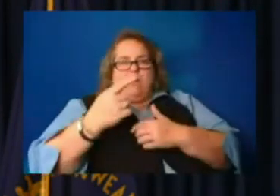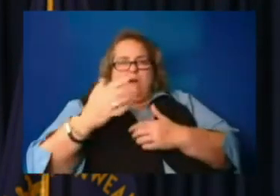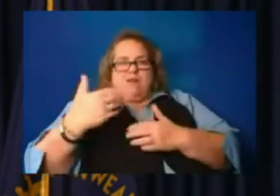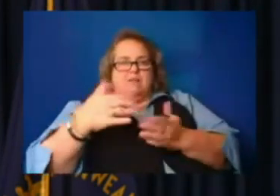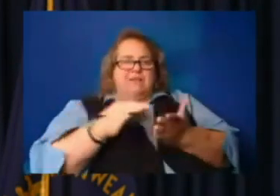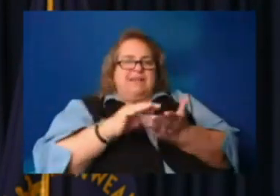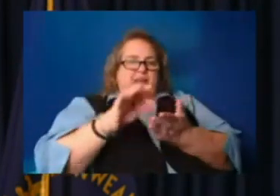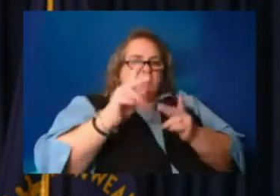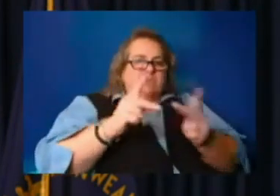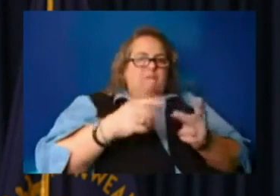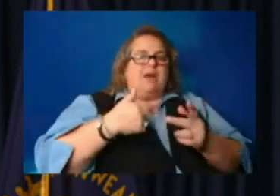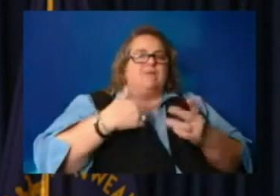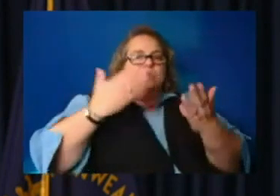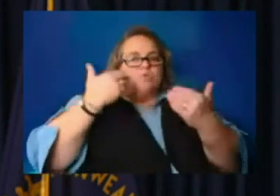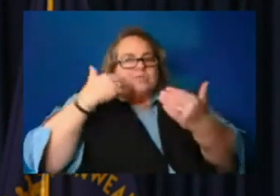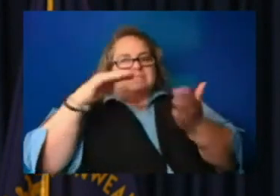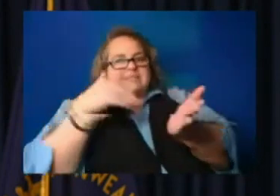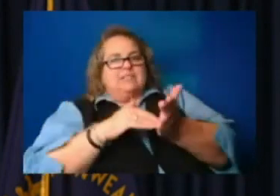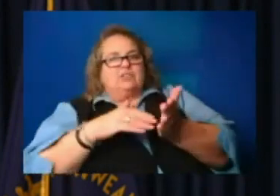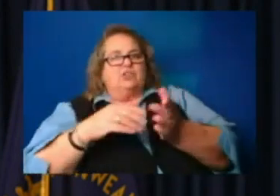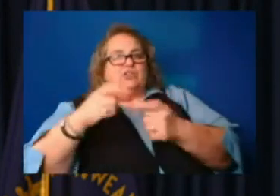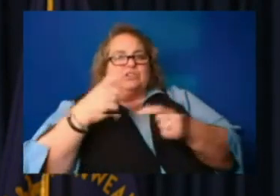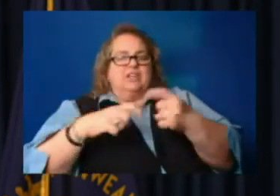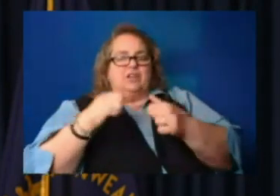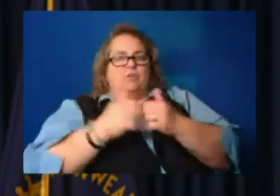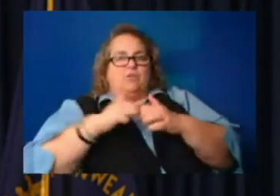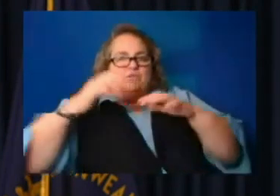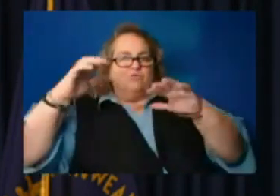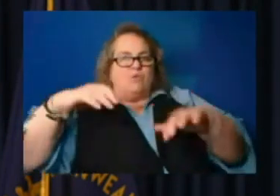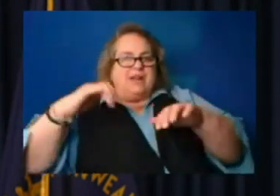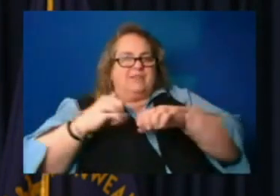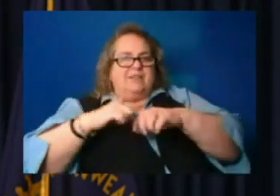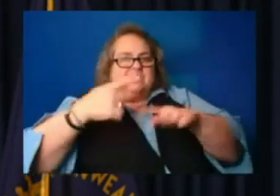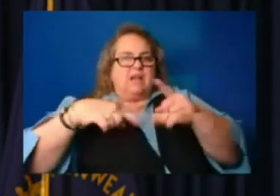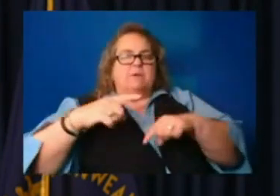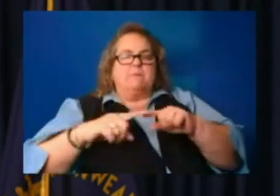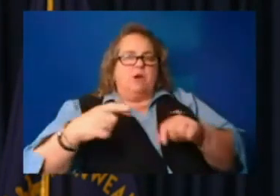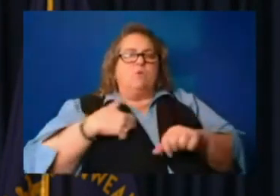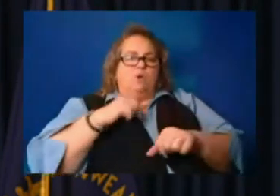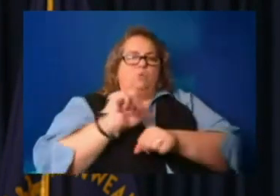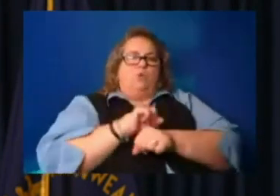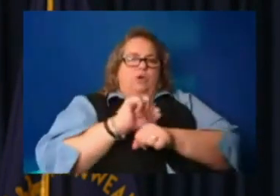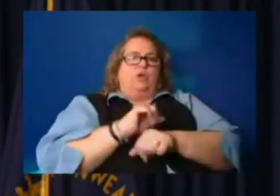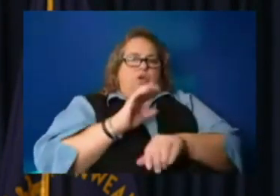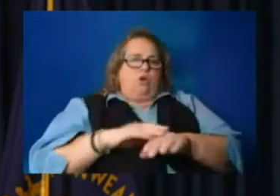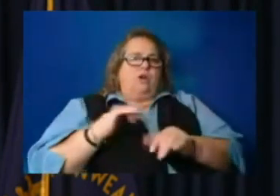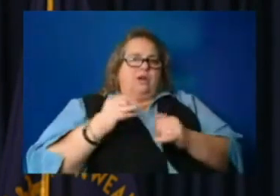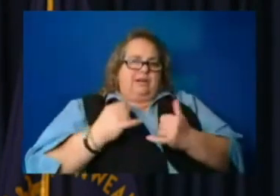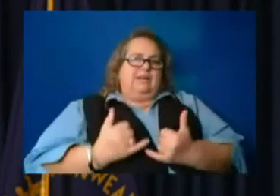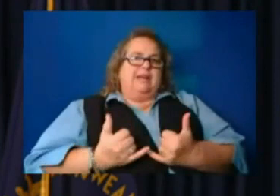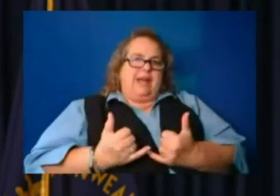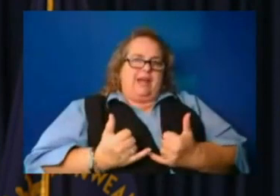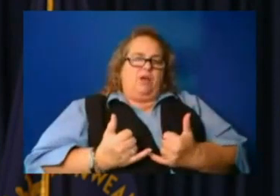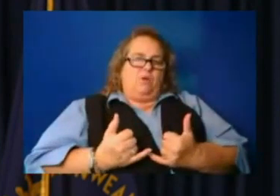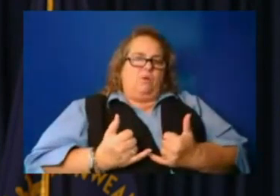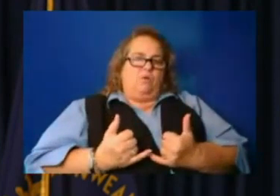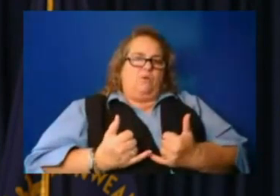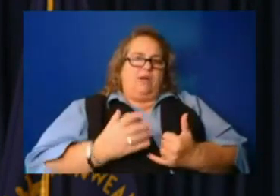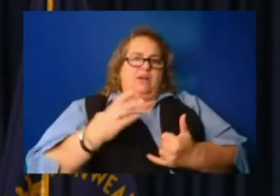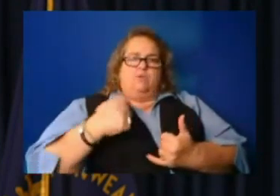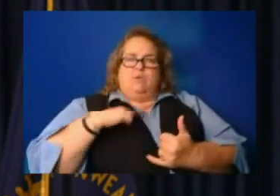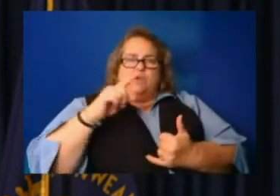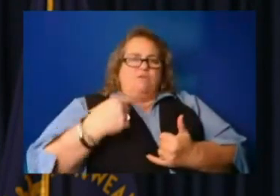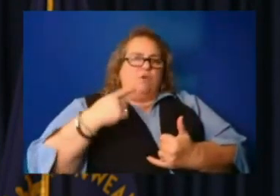center, deal with the rain that's that's coming. But we're working on it right now. Uh, and we've only heard, uh,